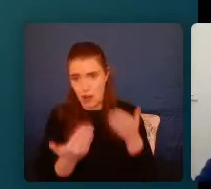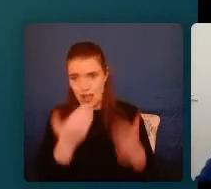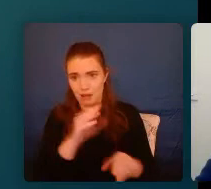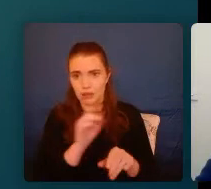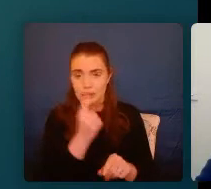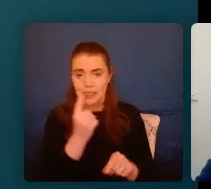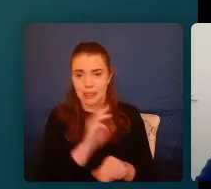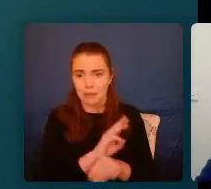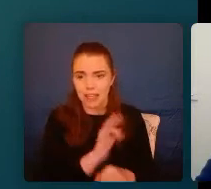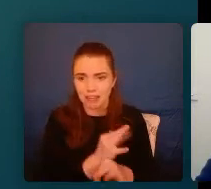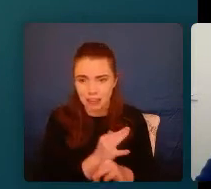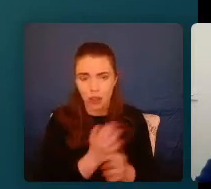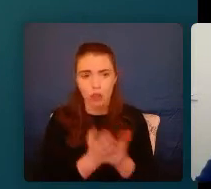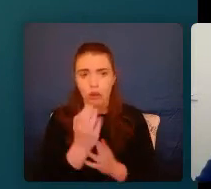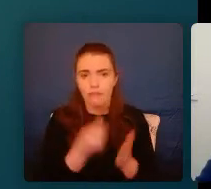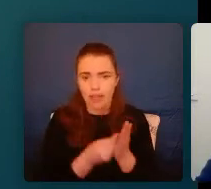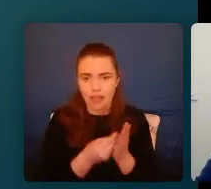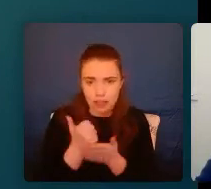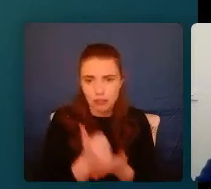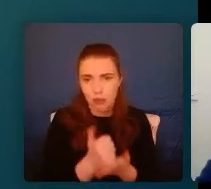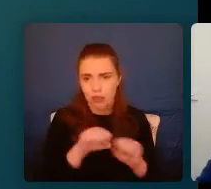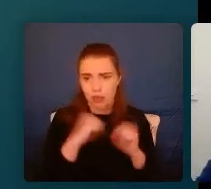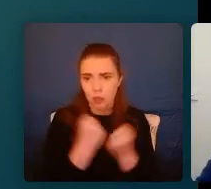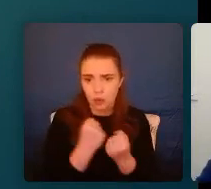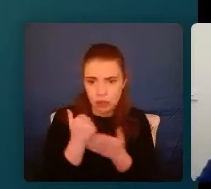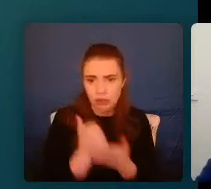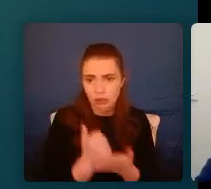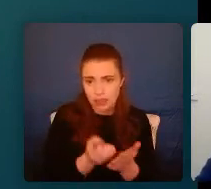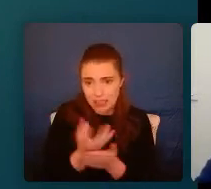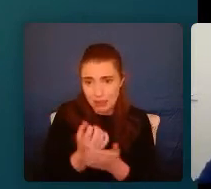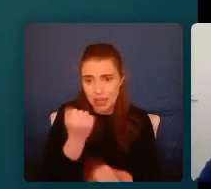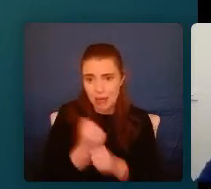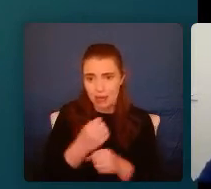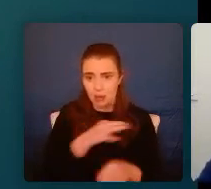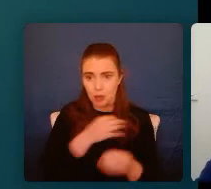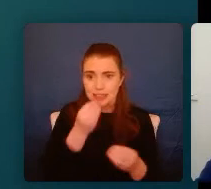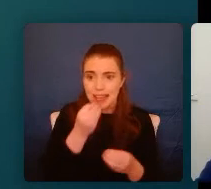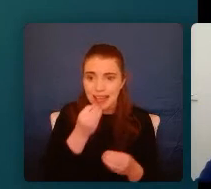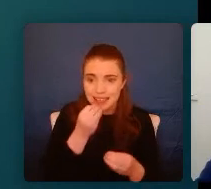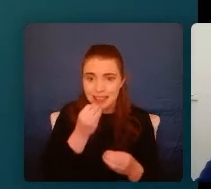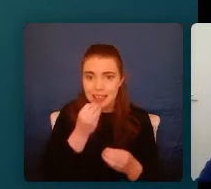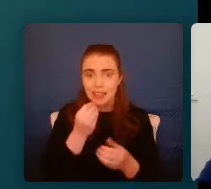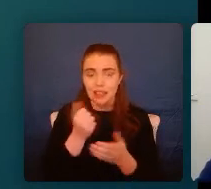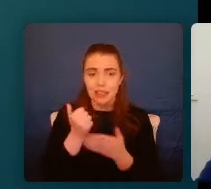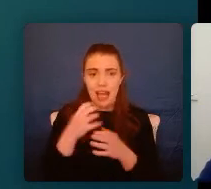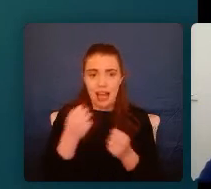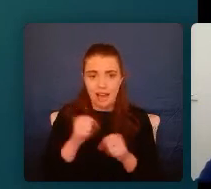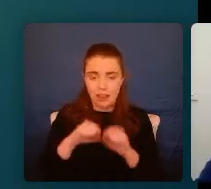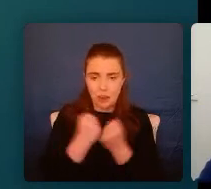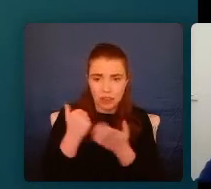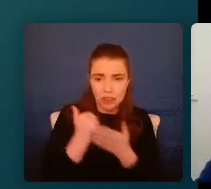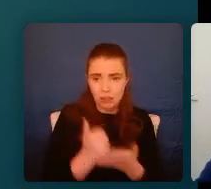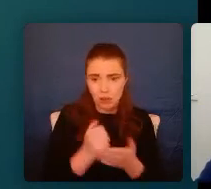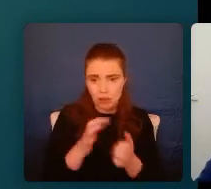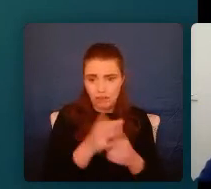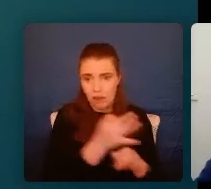financial supports, through social supports, that there's a good diet available for the child, that there's social supports for the family unit and not just for the child